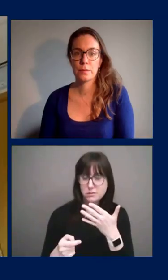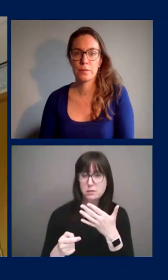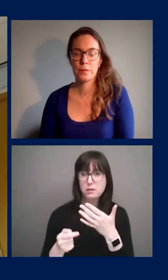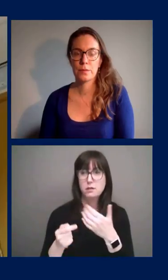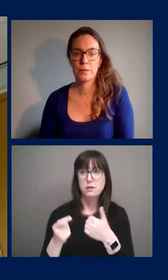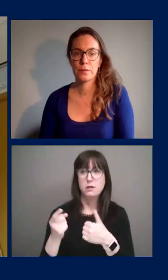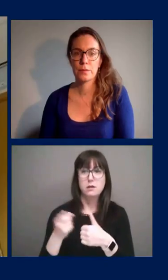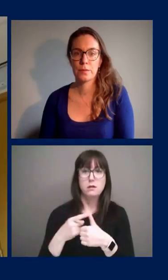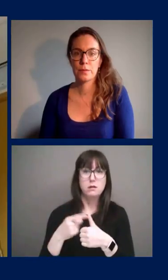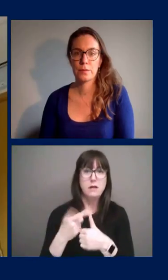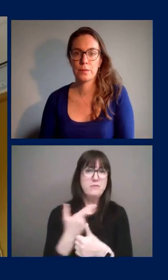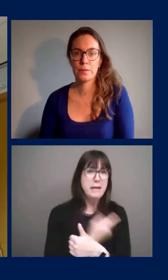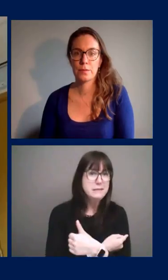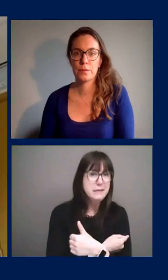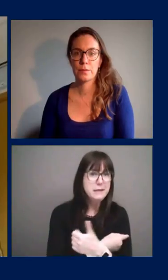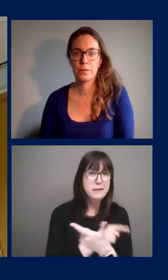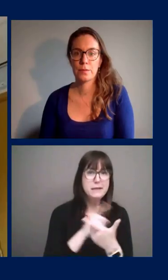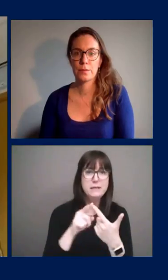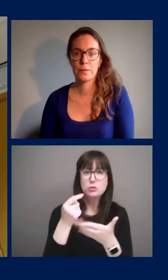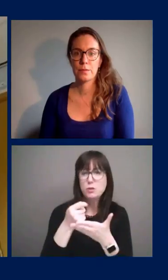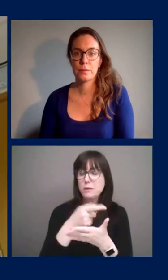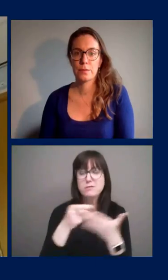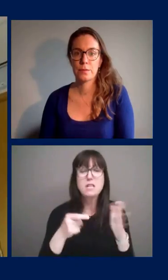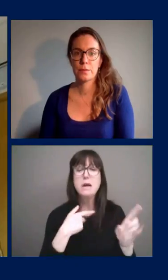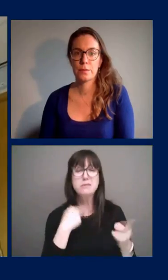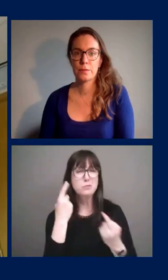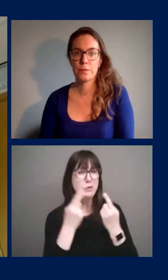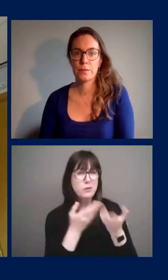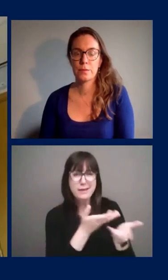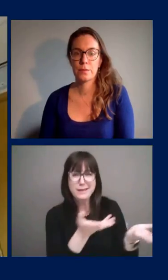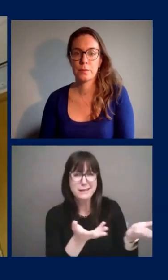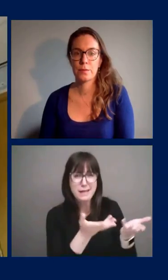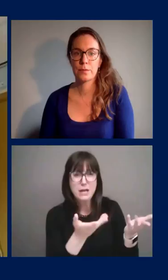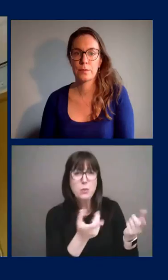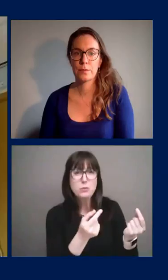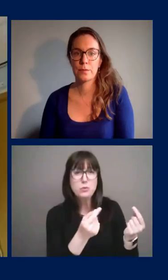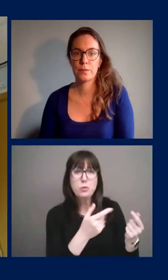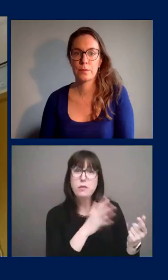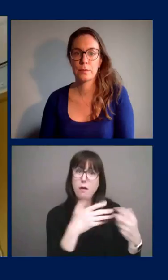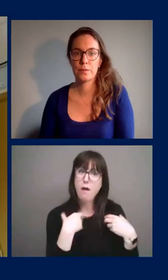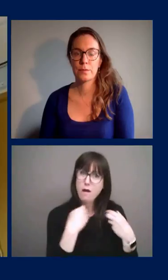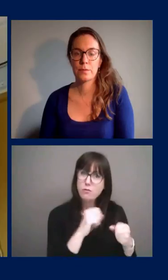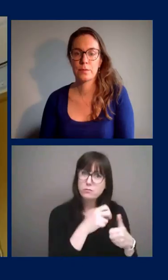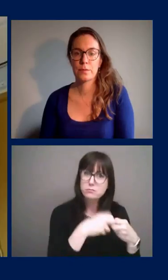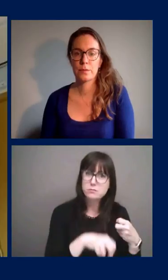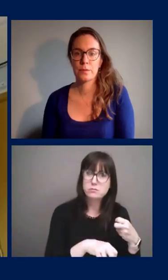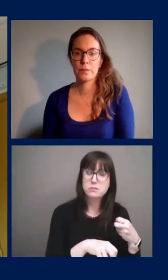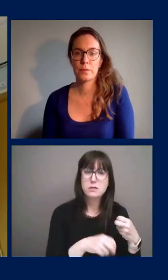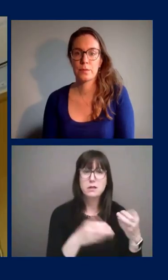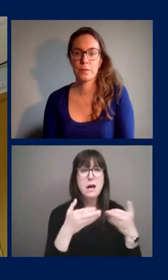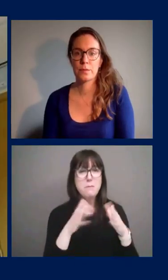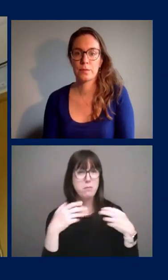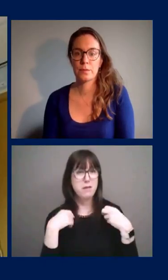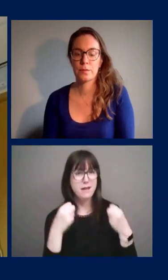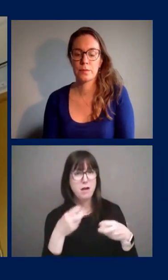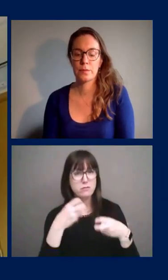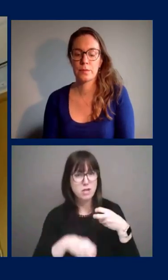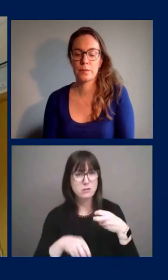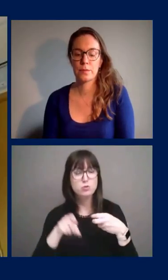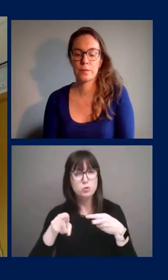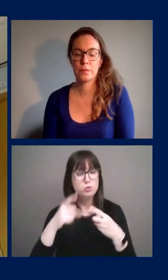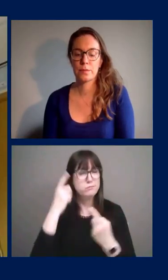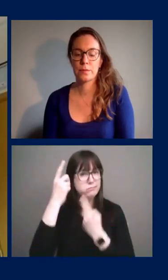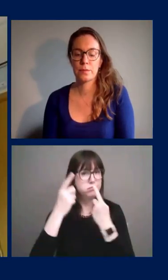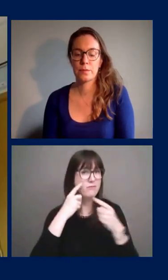a vaccine and i'm just wondering also the public health challenge there the public health challenge you're thinking about for